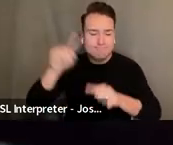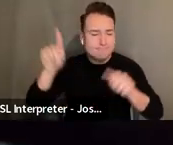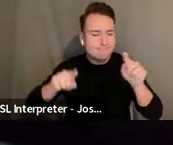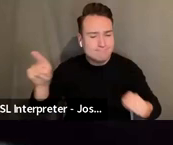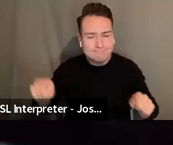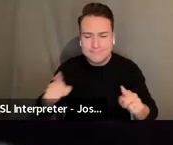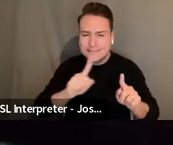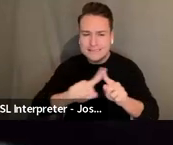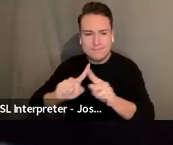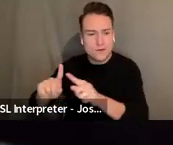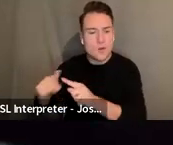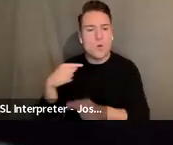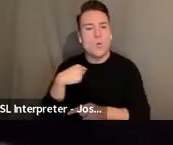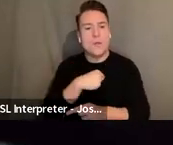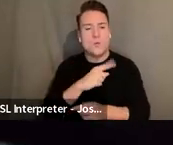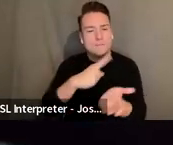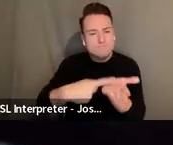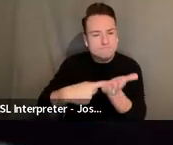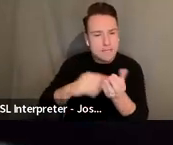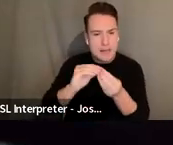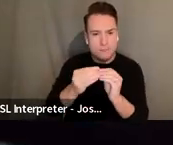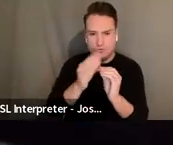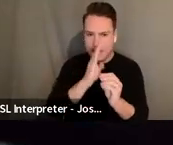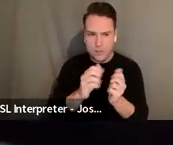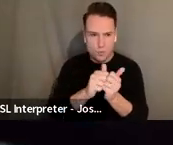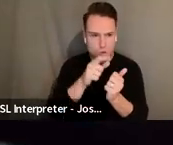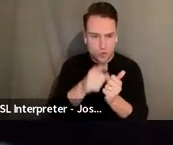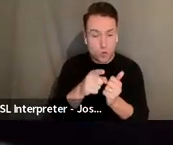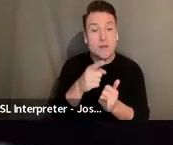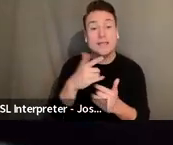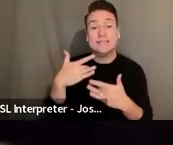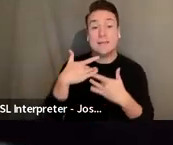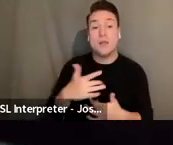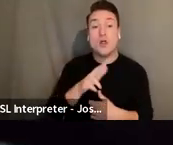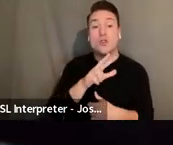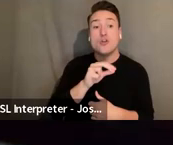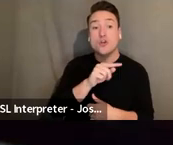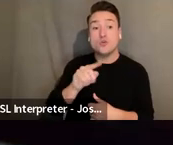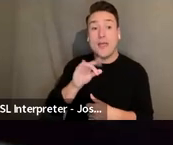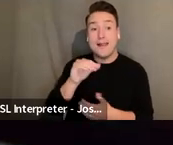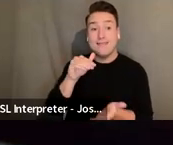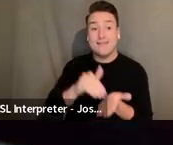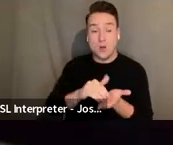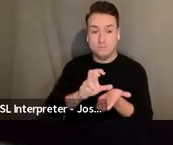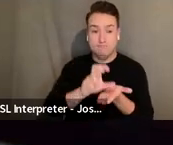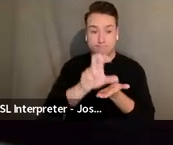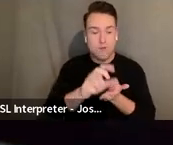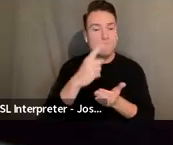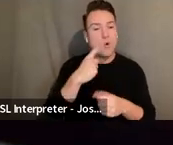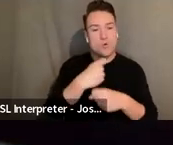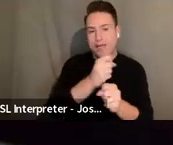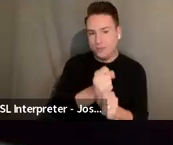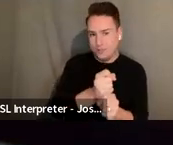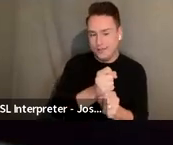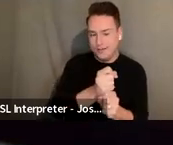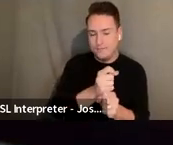off of conversations with you, but typically we'll allocate about 30 to $80,000 for creation, and that money is issued